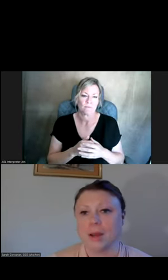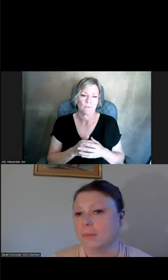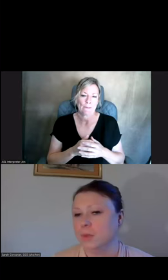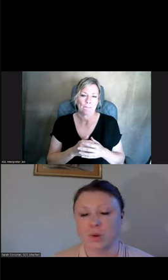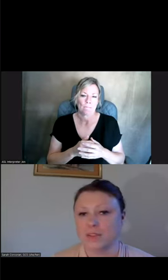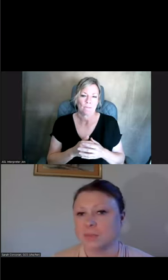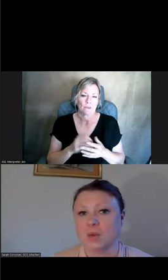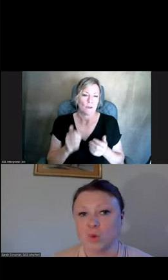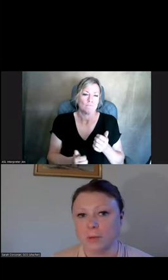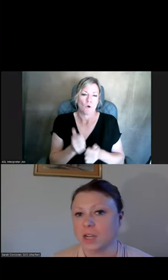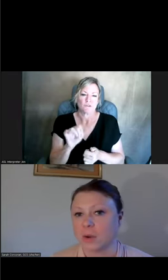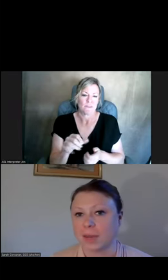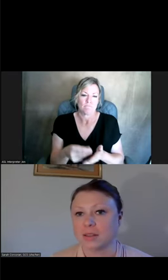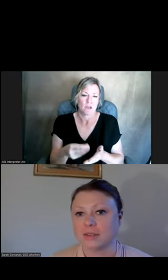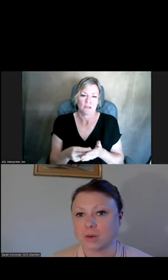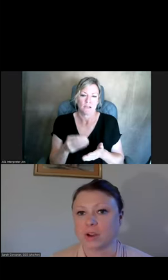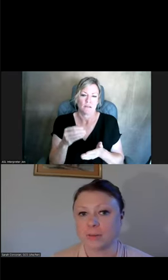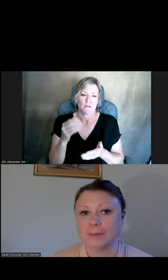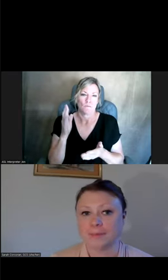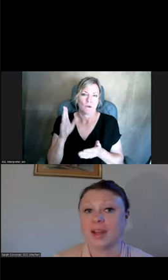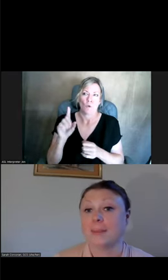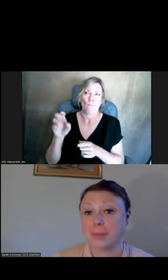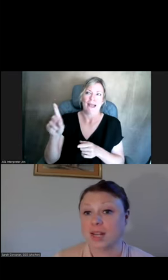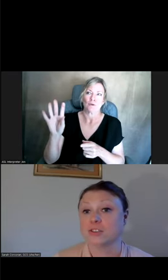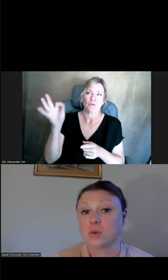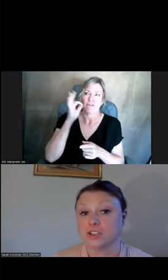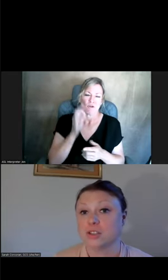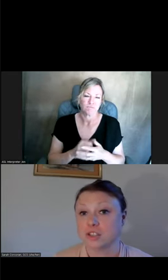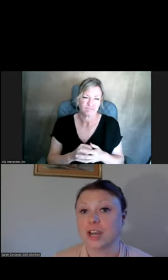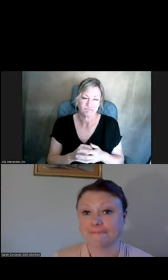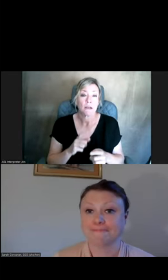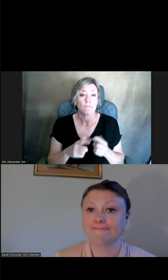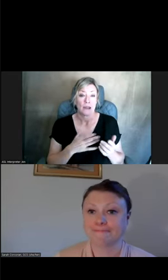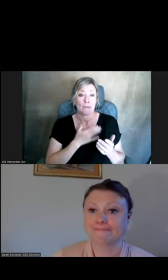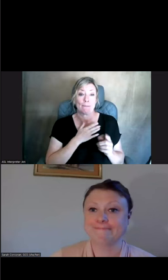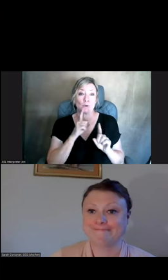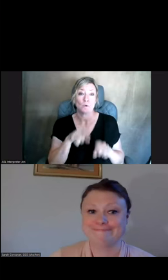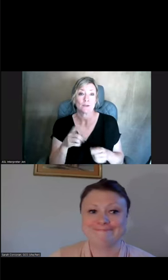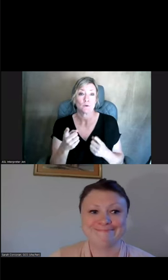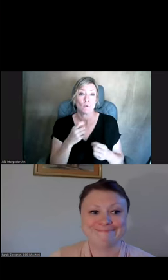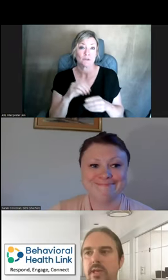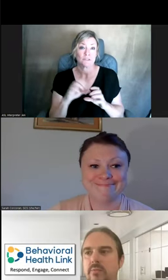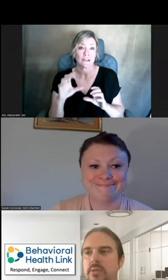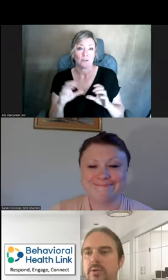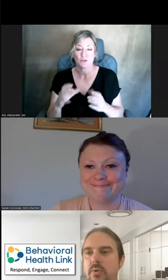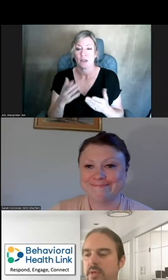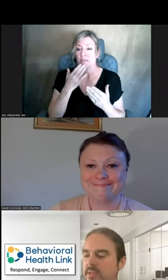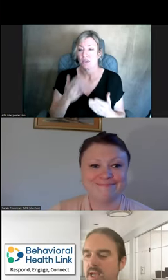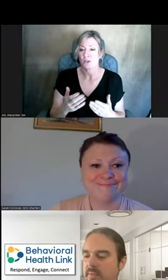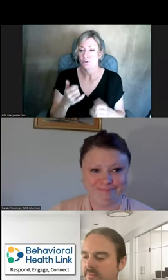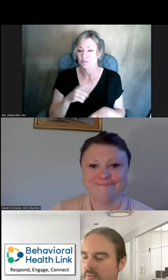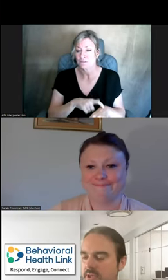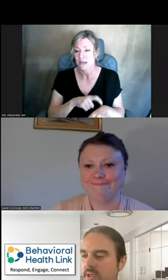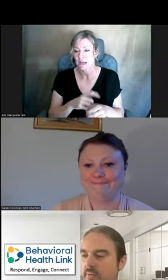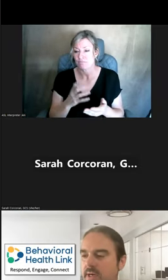that a majority of this money would be going back to the federal government. And I'm happy to answer questions in the chat. Thank you, Sarah. Appreciate it. We're a little short